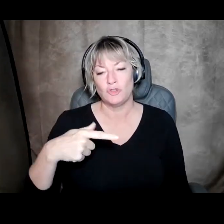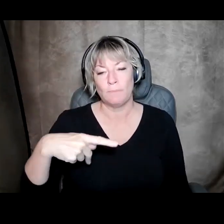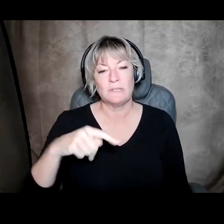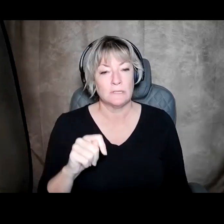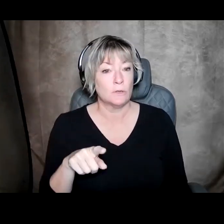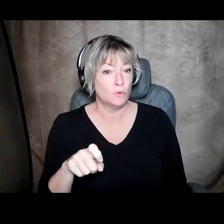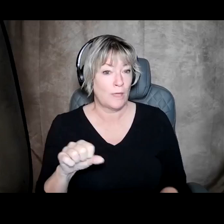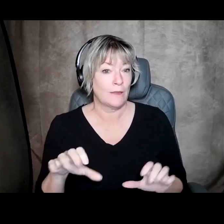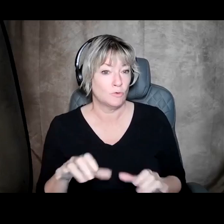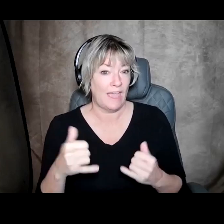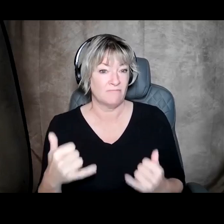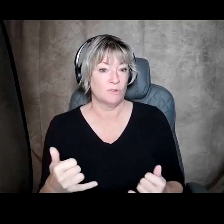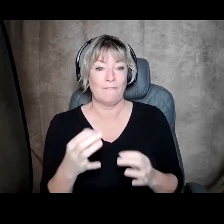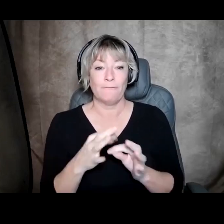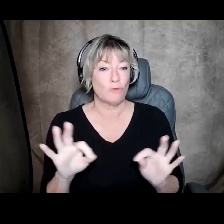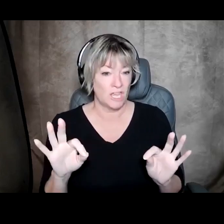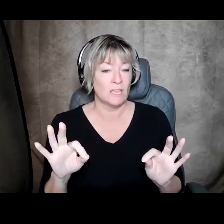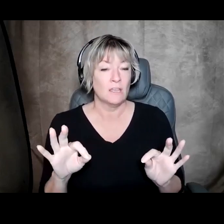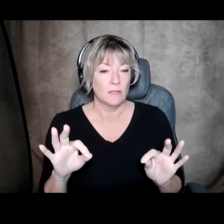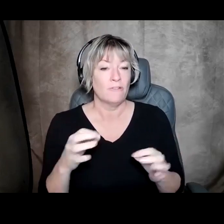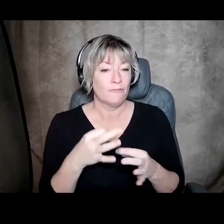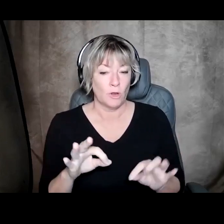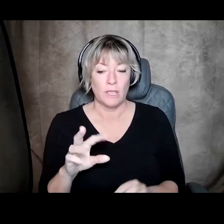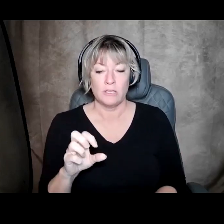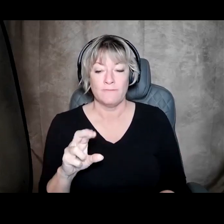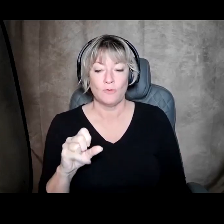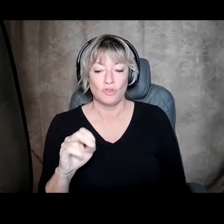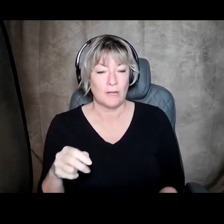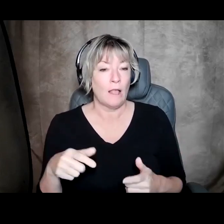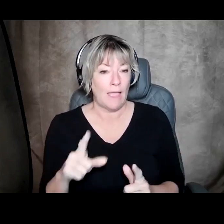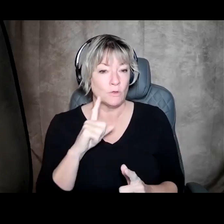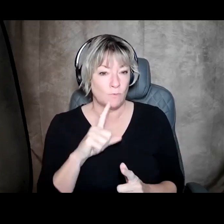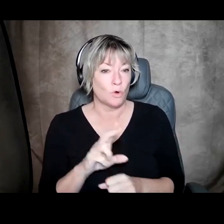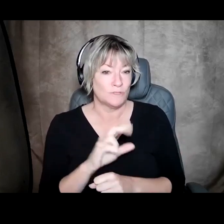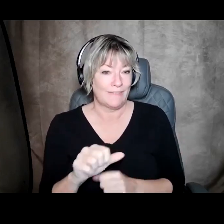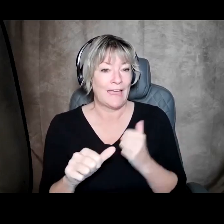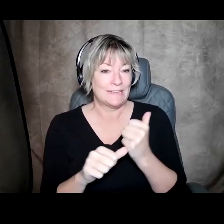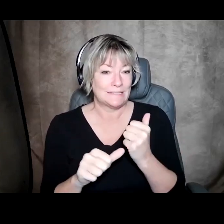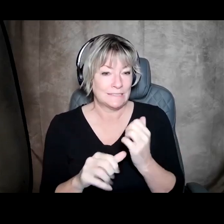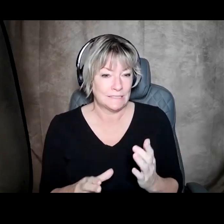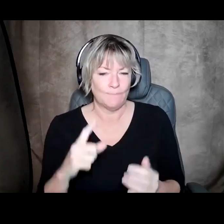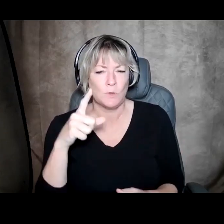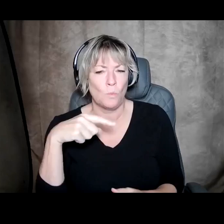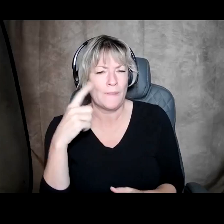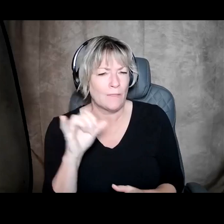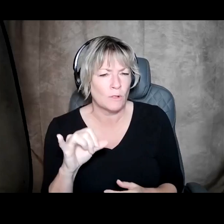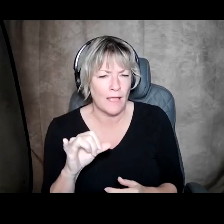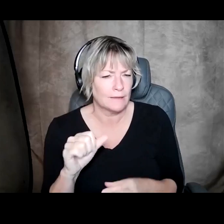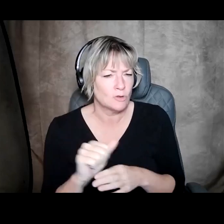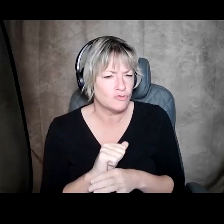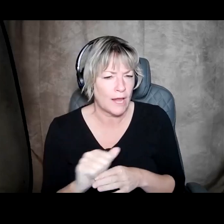free versions allow for the usage of these assistants. So what might this look like in a training